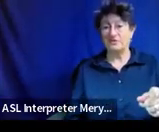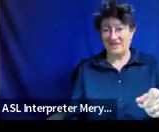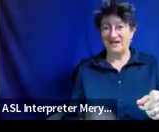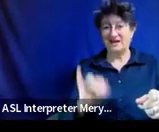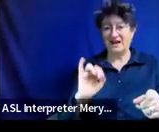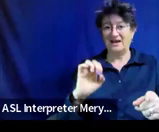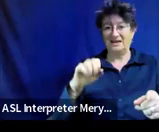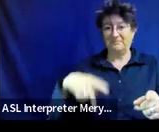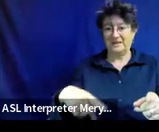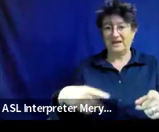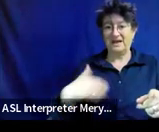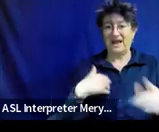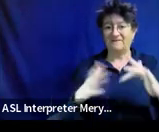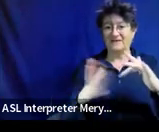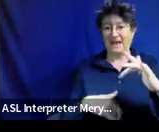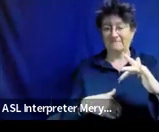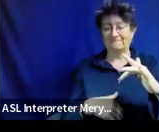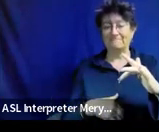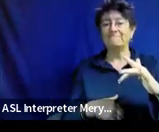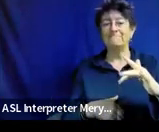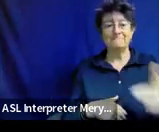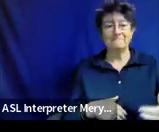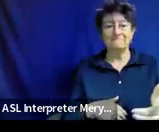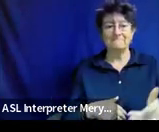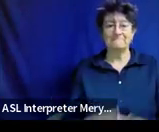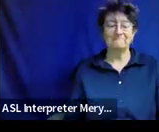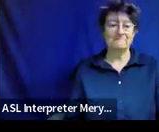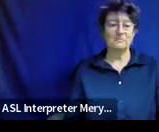sure you're including the scores to support your strength.